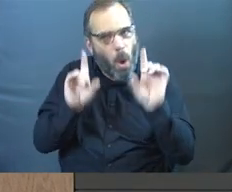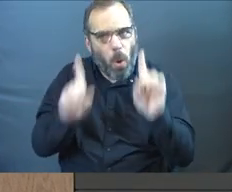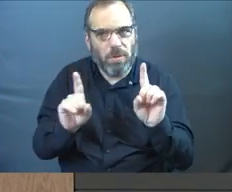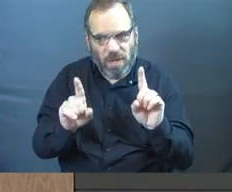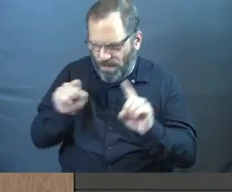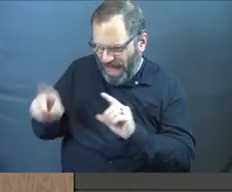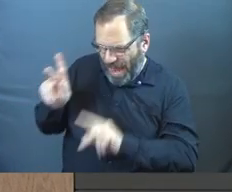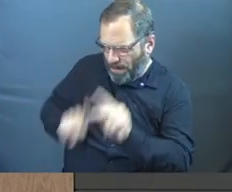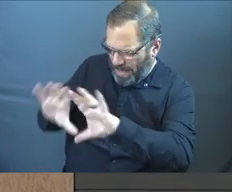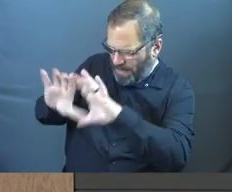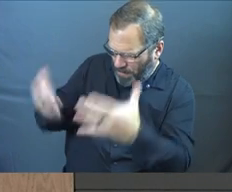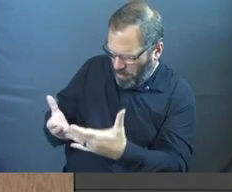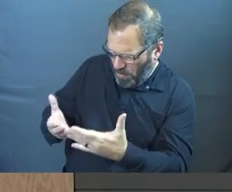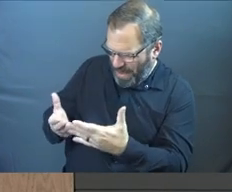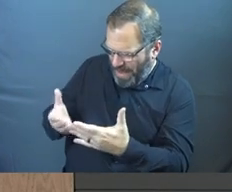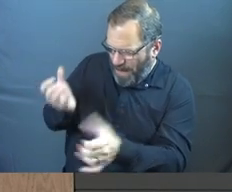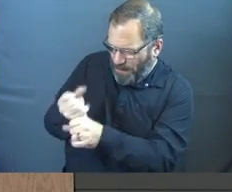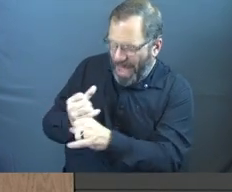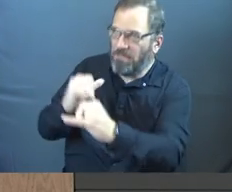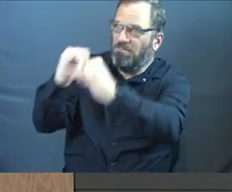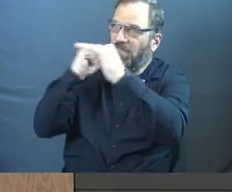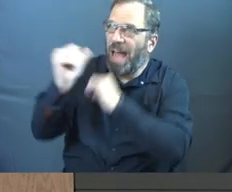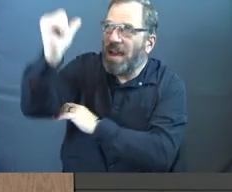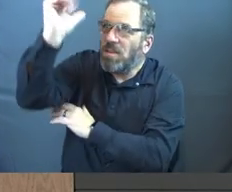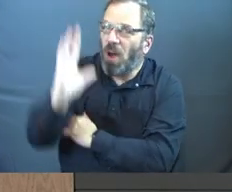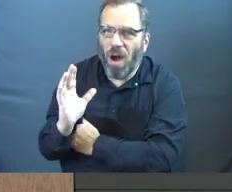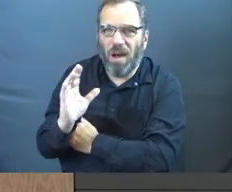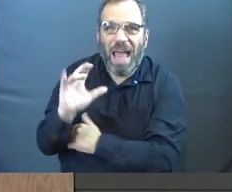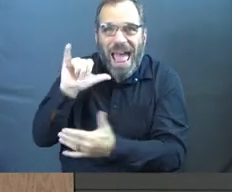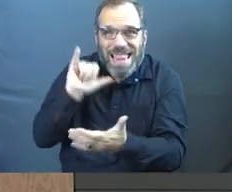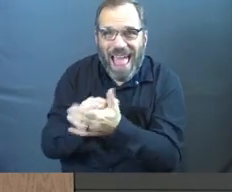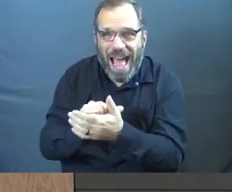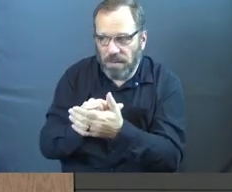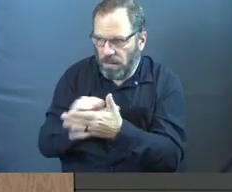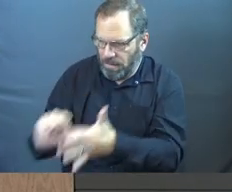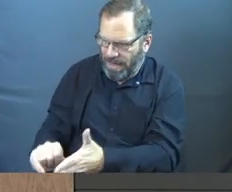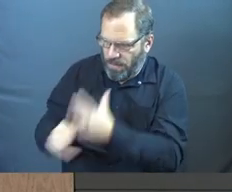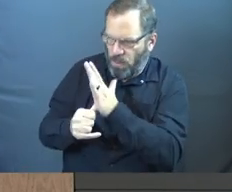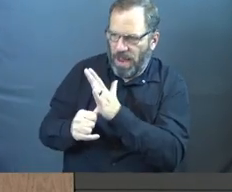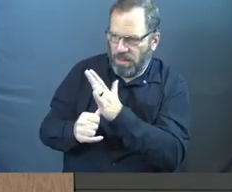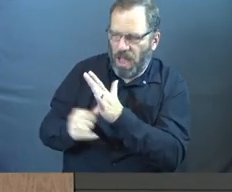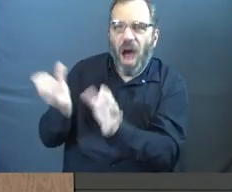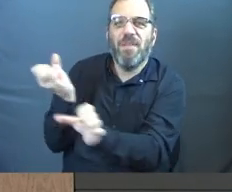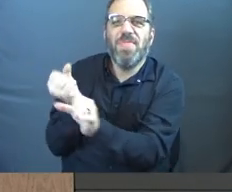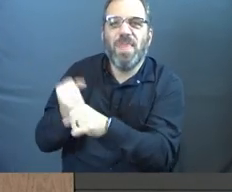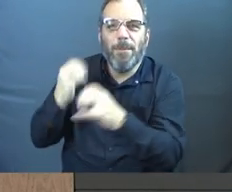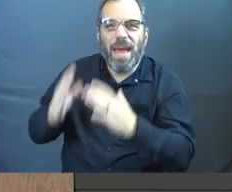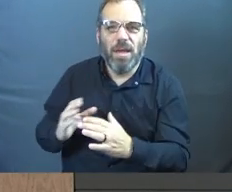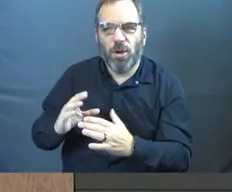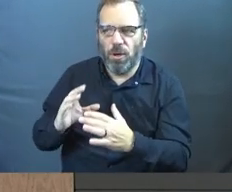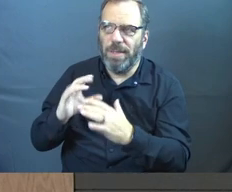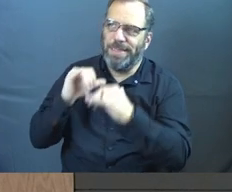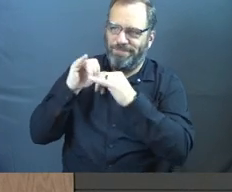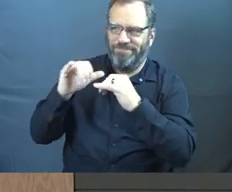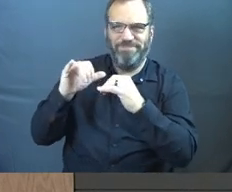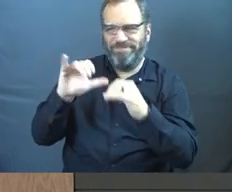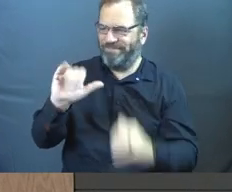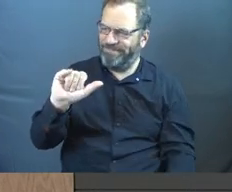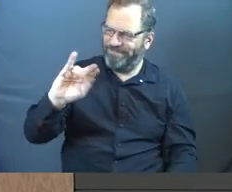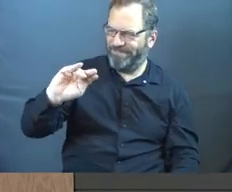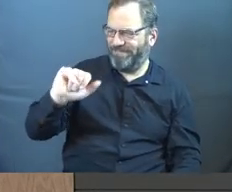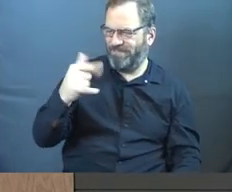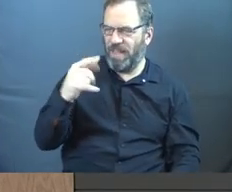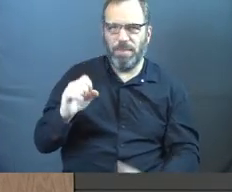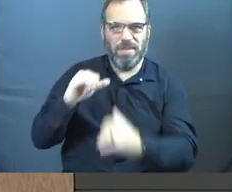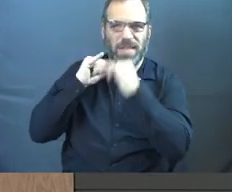They're people, and they're made in the image of God. That's what impress of the maker means. And